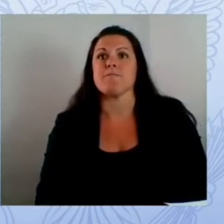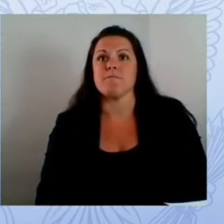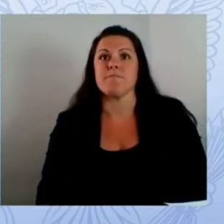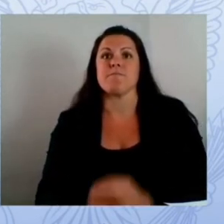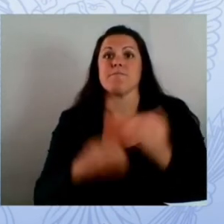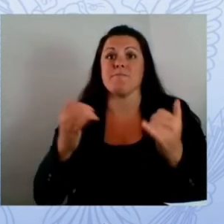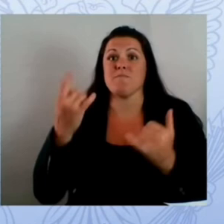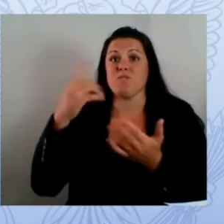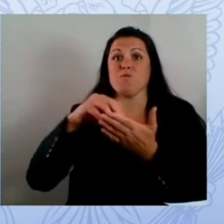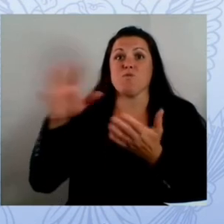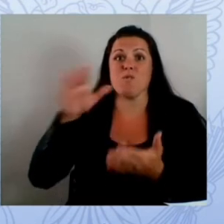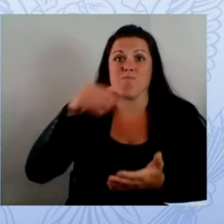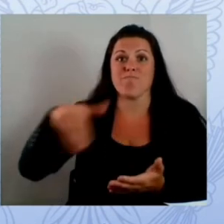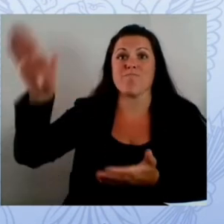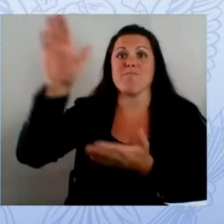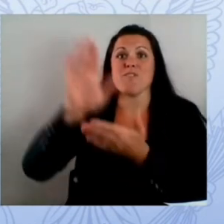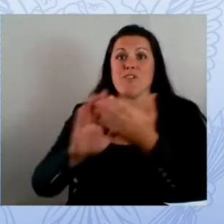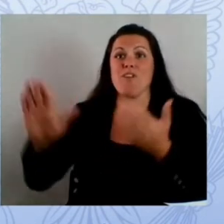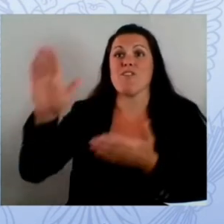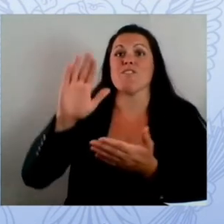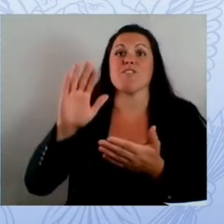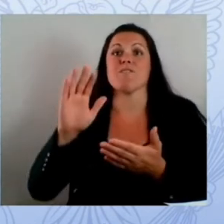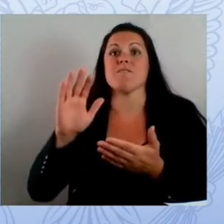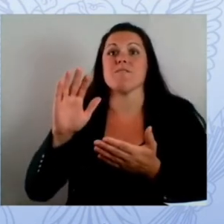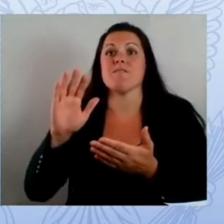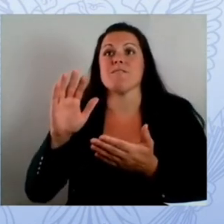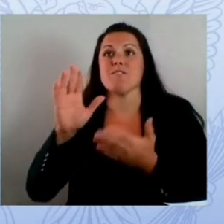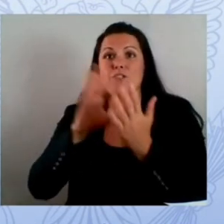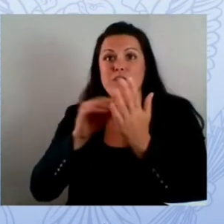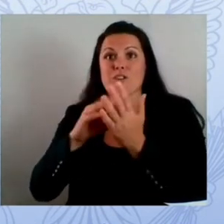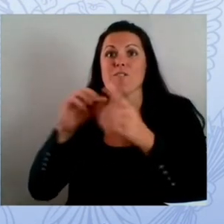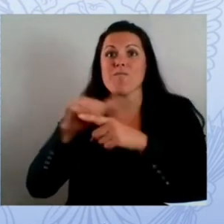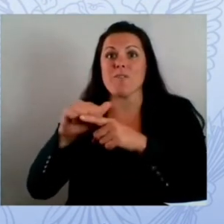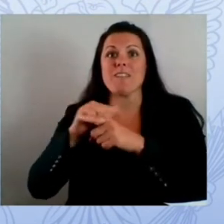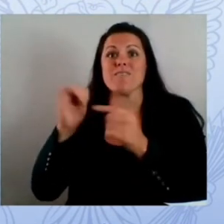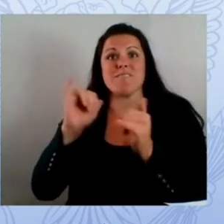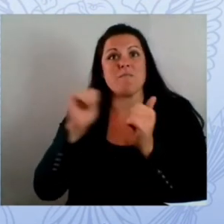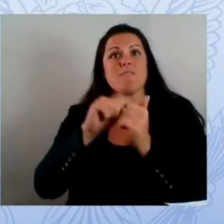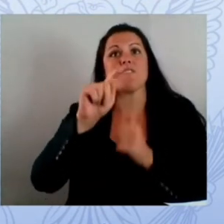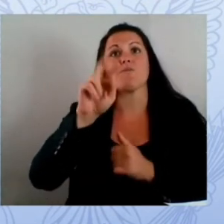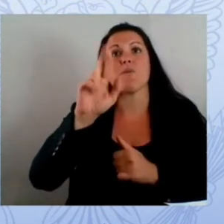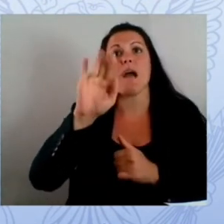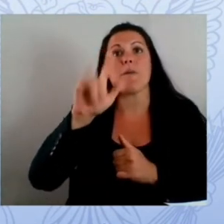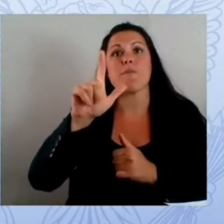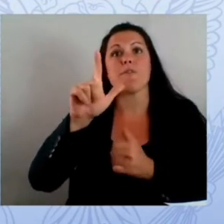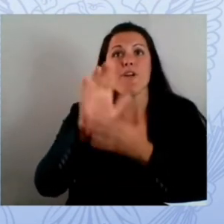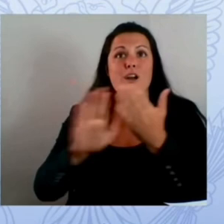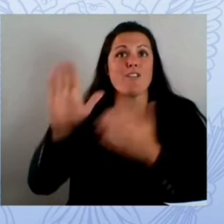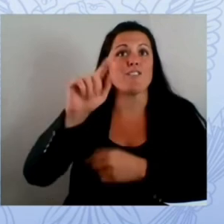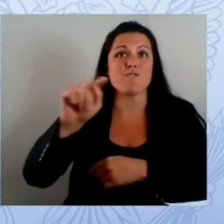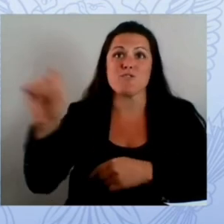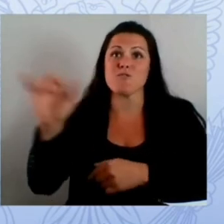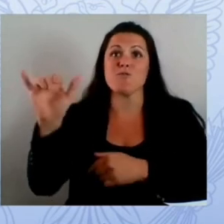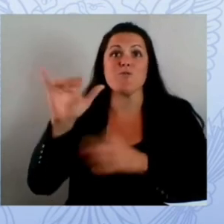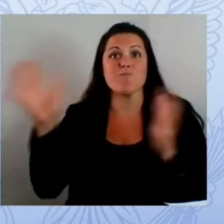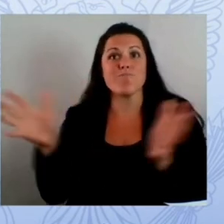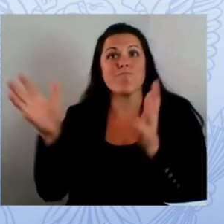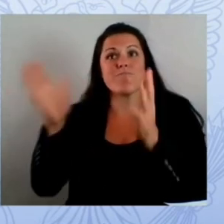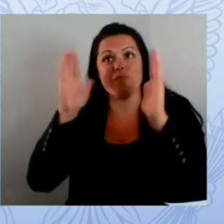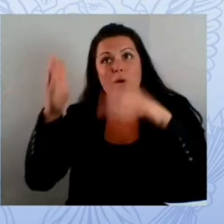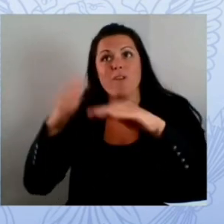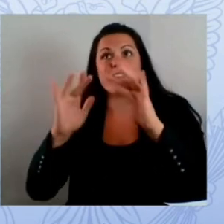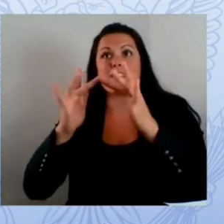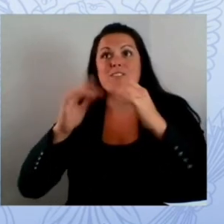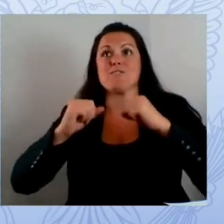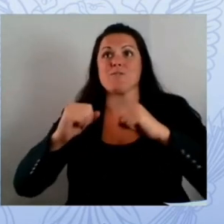others are actively engaged in this and work toward that now north dakota cyber programs don't end there and our education